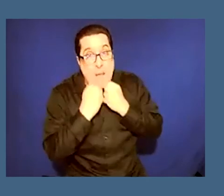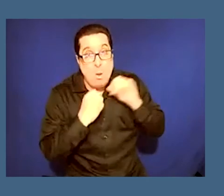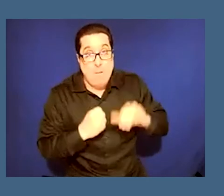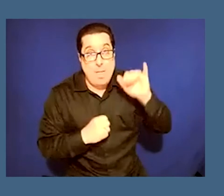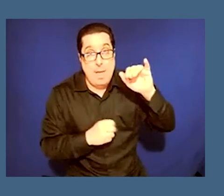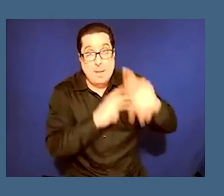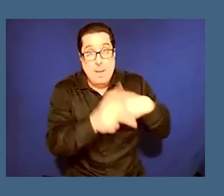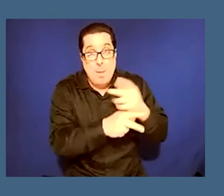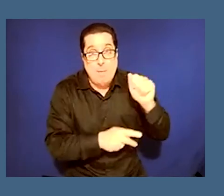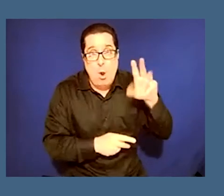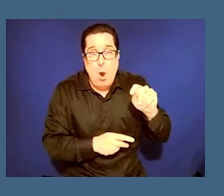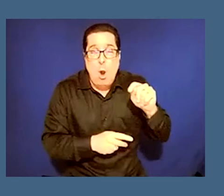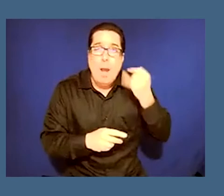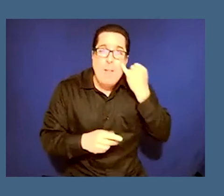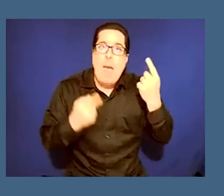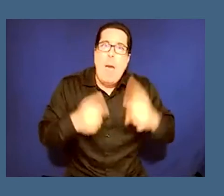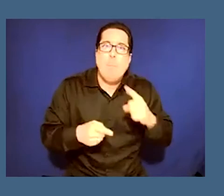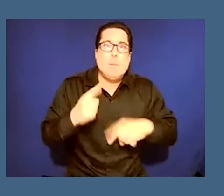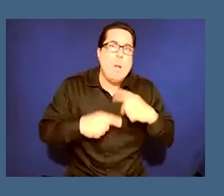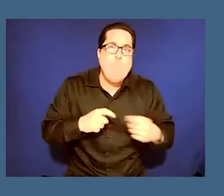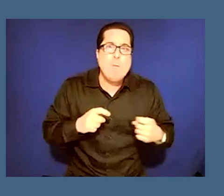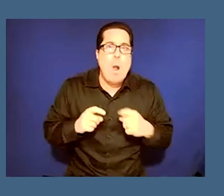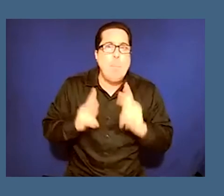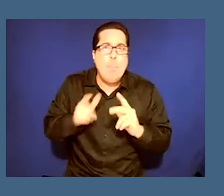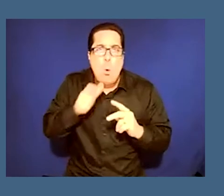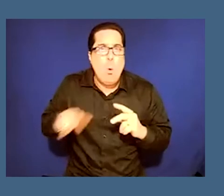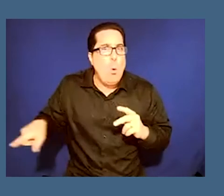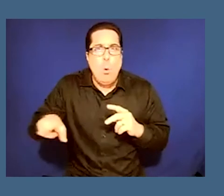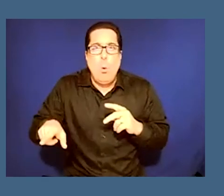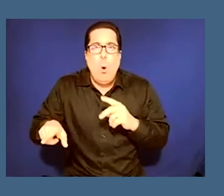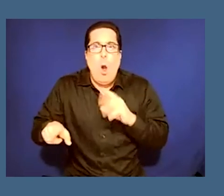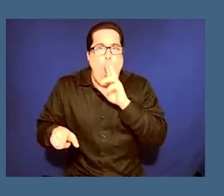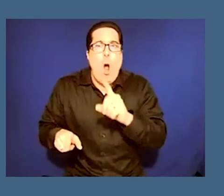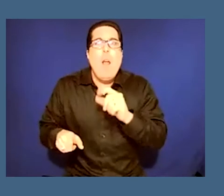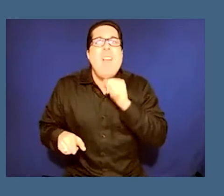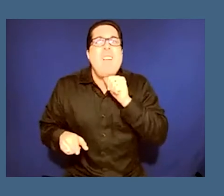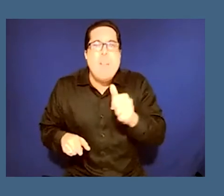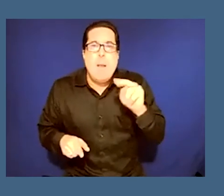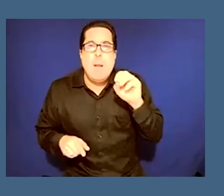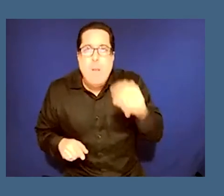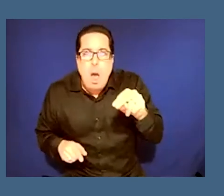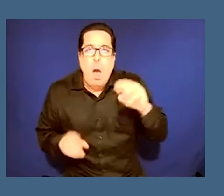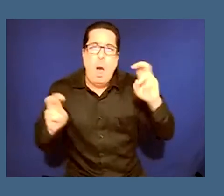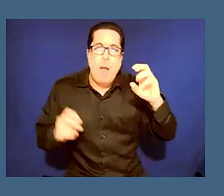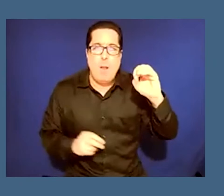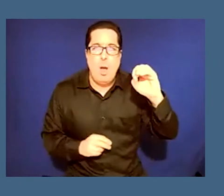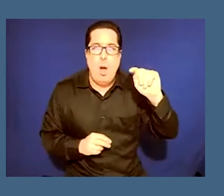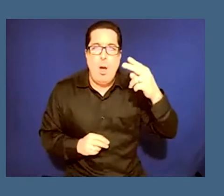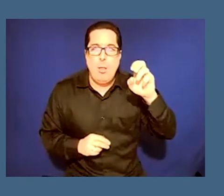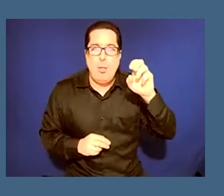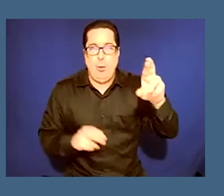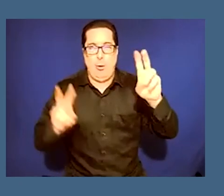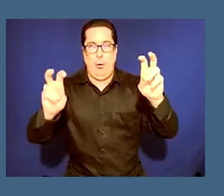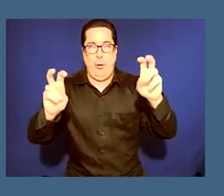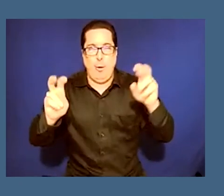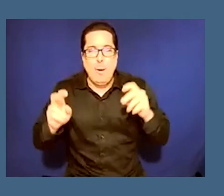come from you know people who are not othered right and i'm thinking about the financial bottom lines so but before i get to that